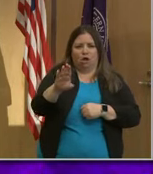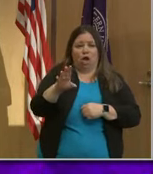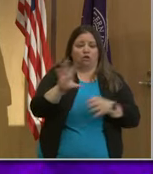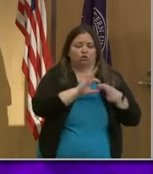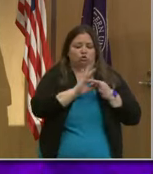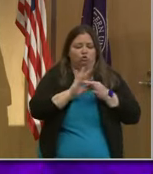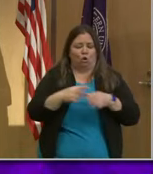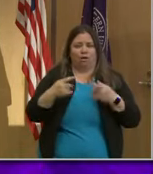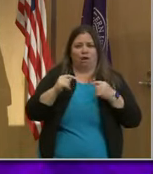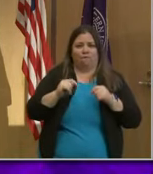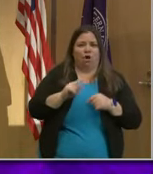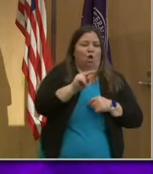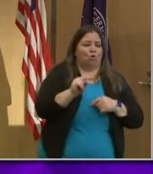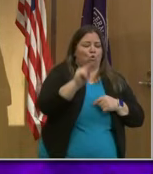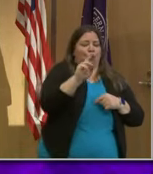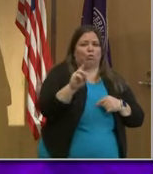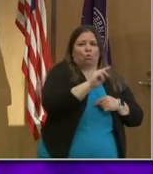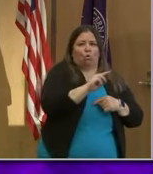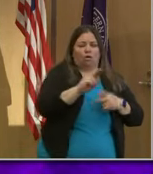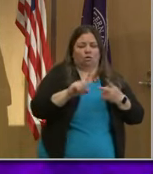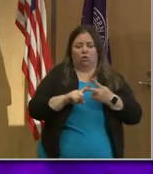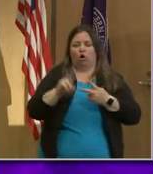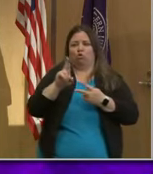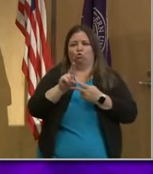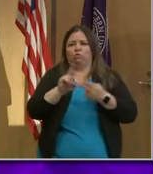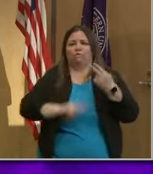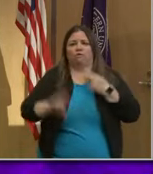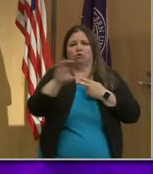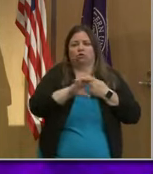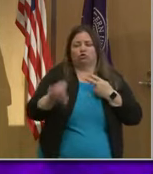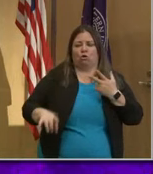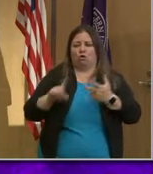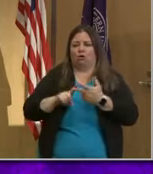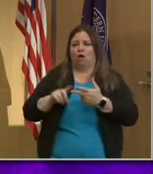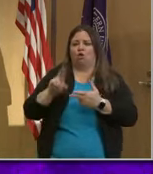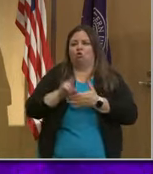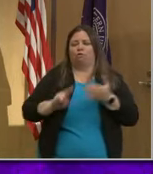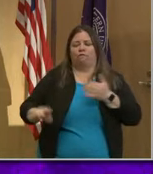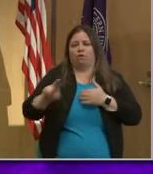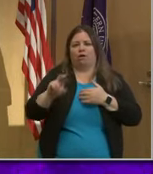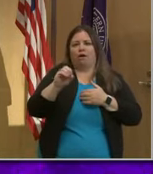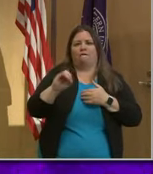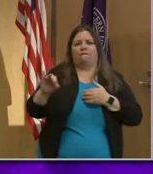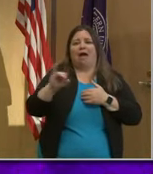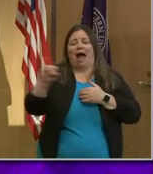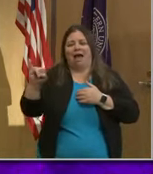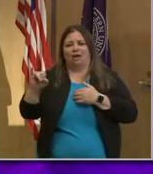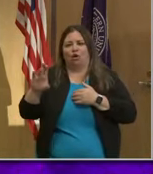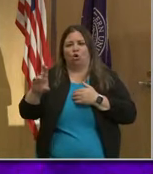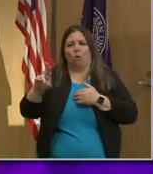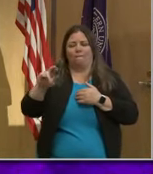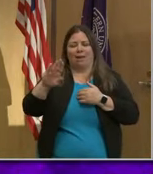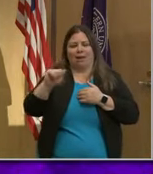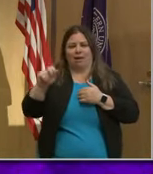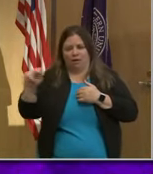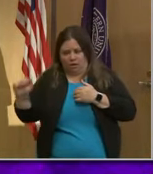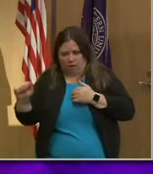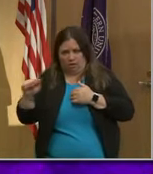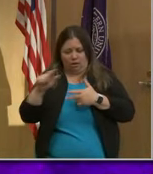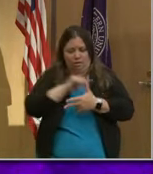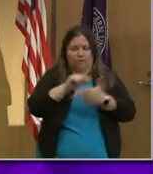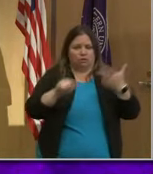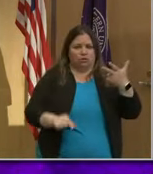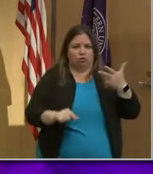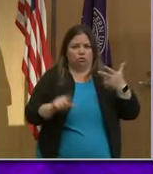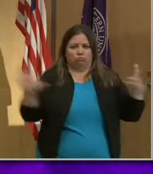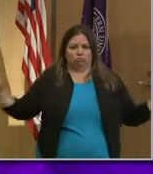effort between Northwestern, the University of Chicago, University of Illinois Urbana-Champaign. These three great institutions